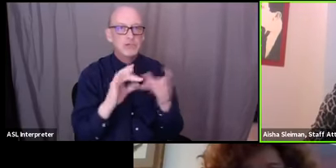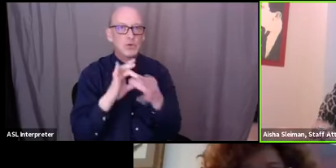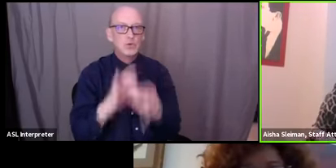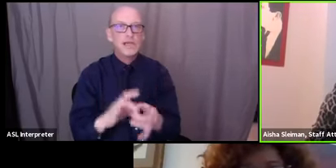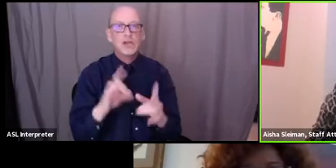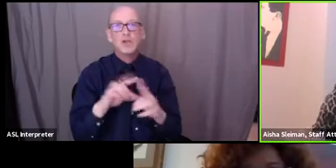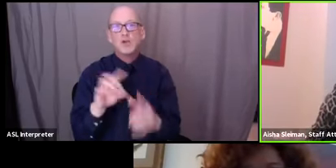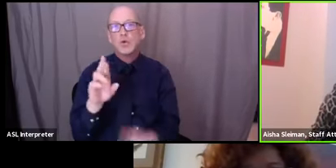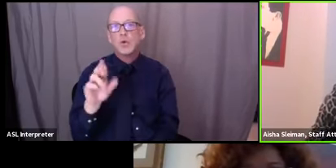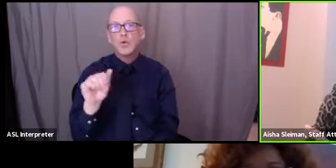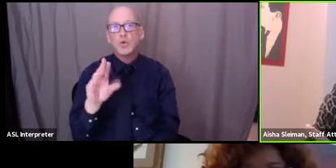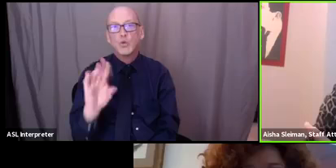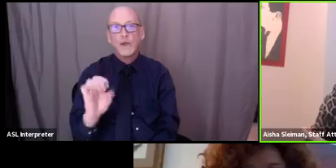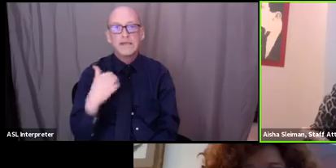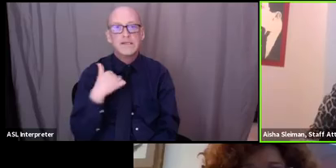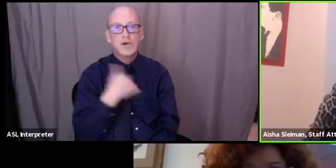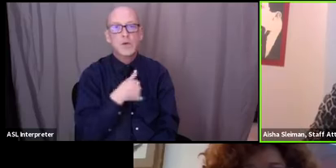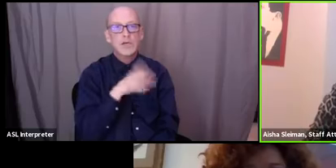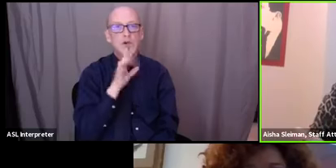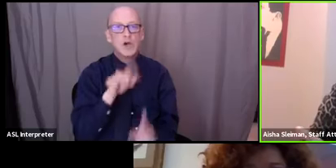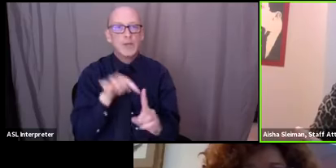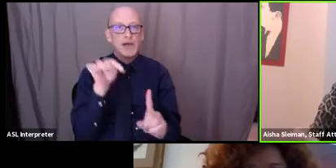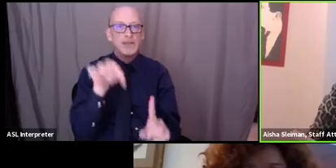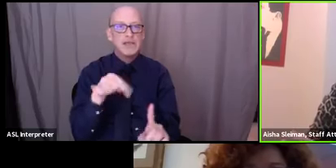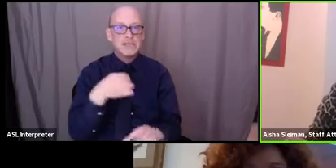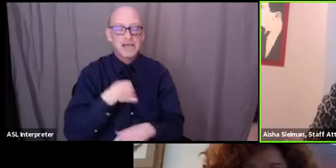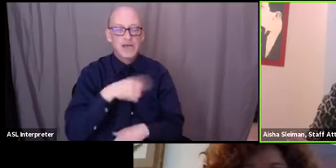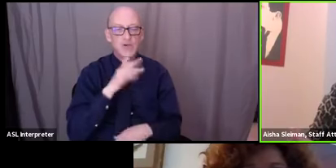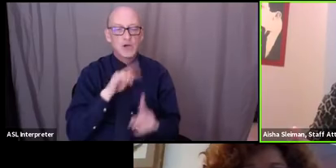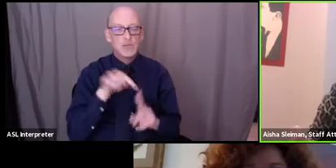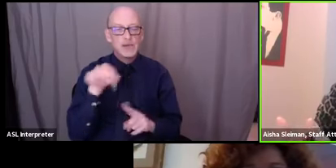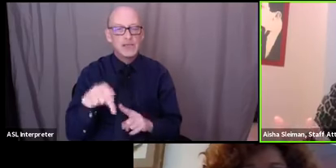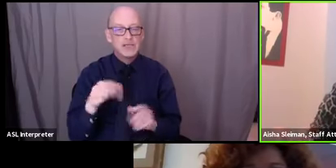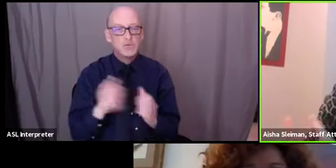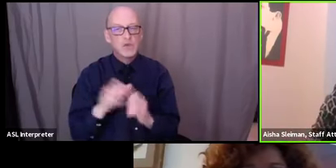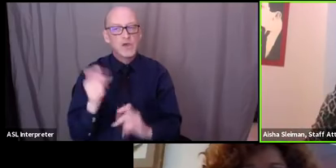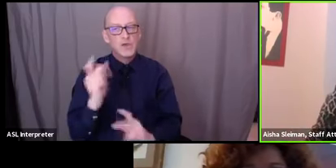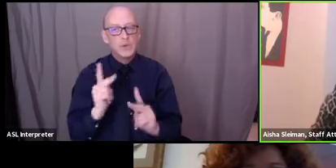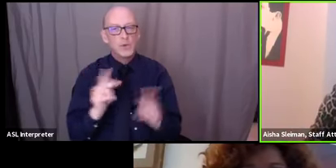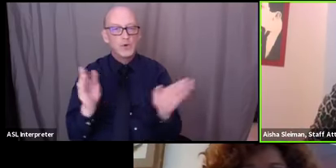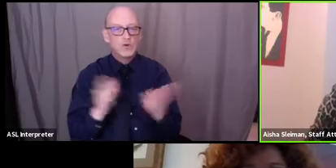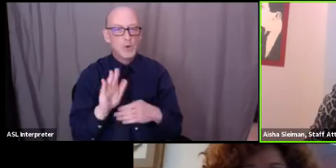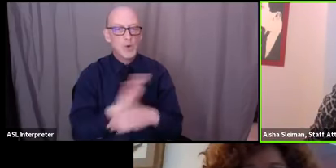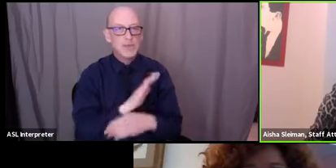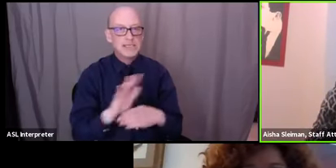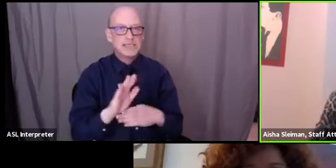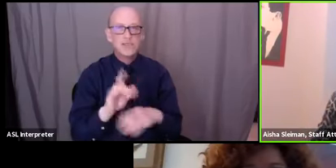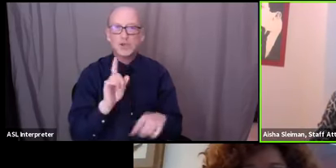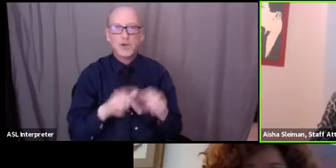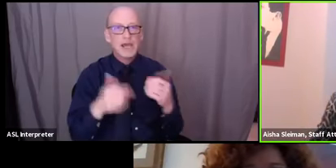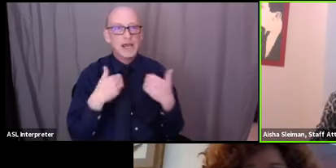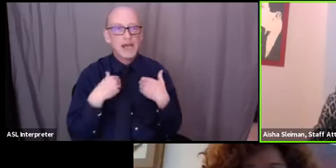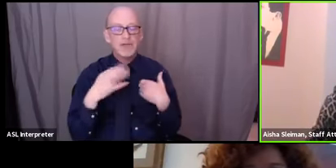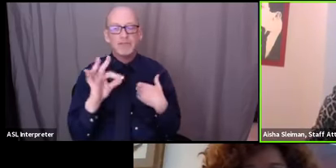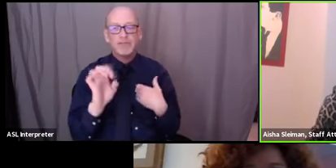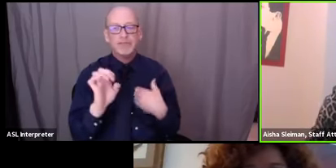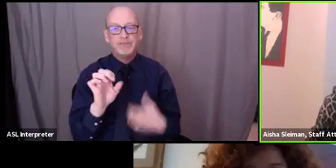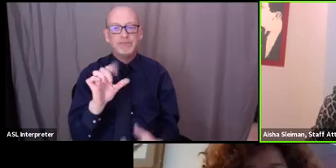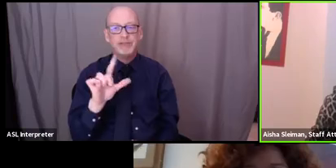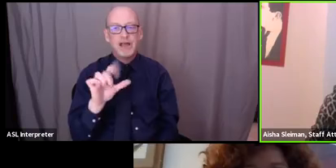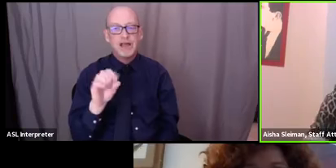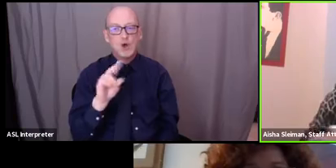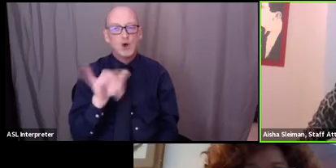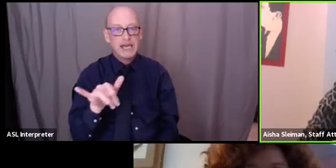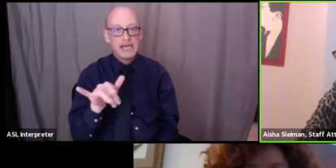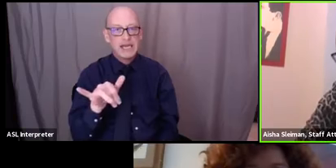you know we've talked about this i've talked about this with other people the small business funds you can't have a felony in the last five years to access that